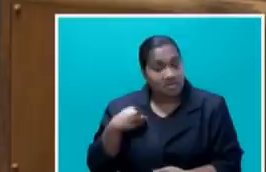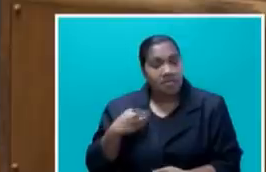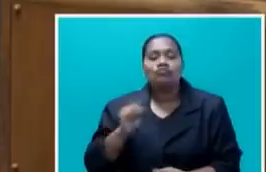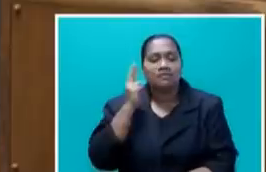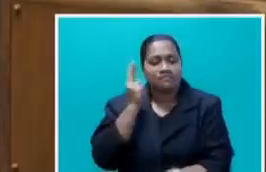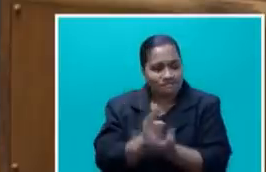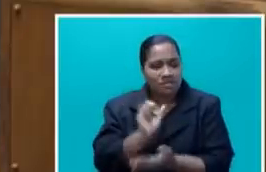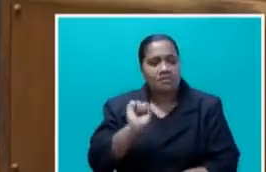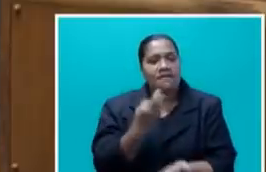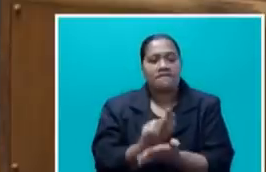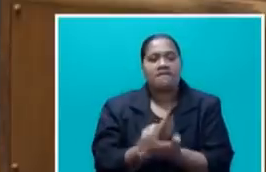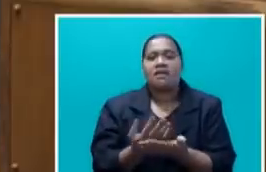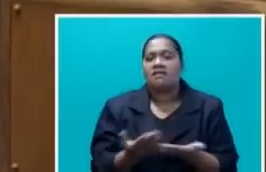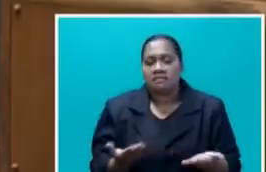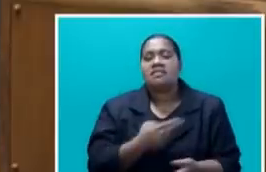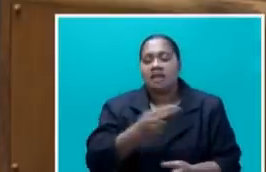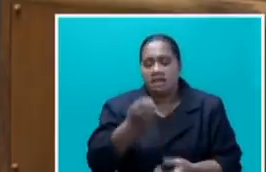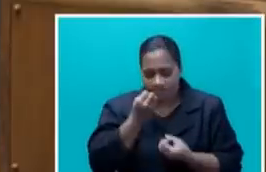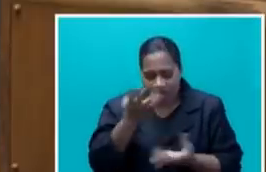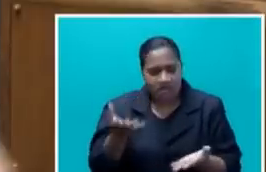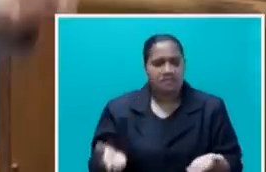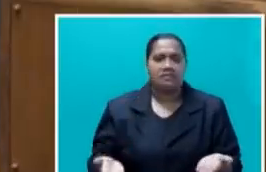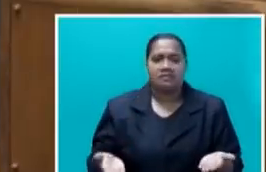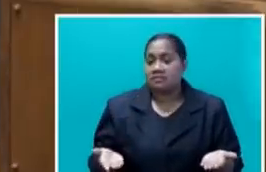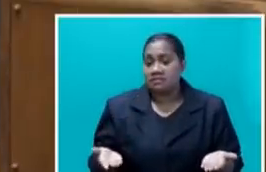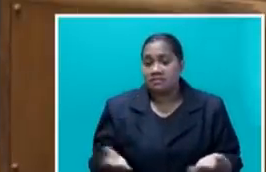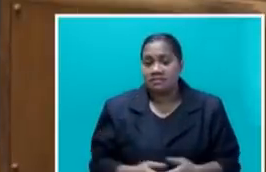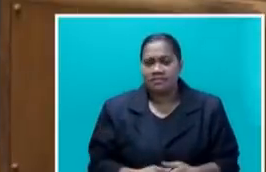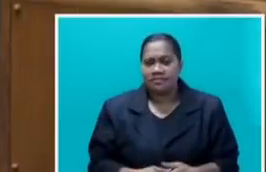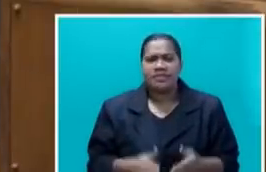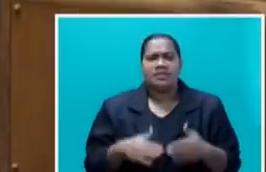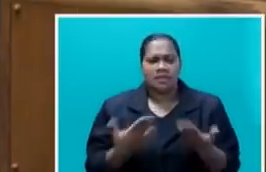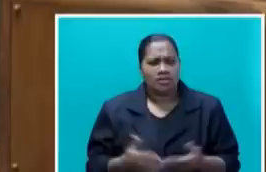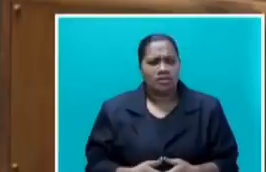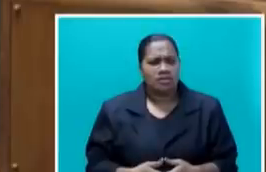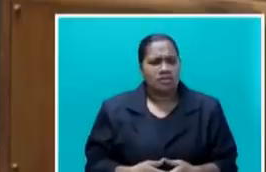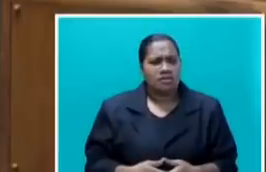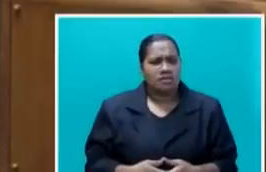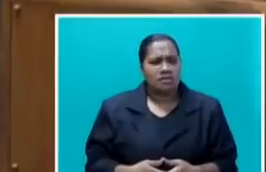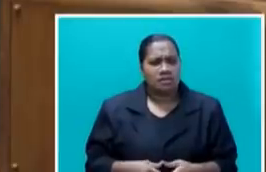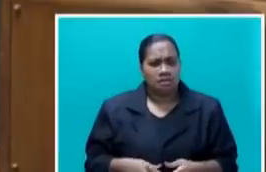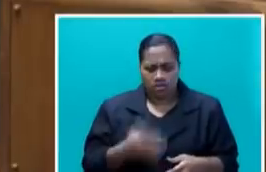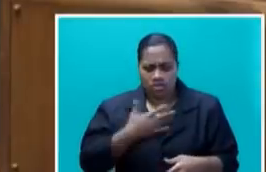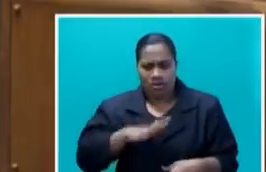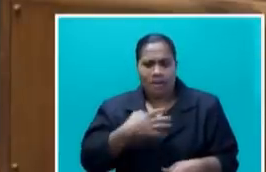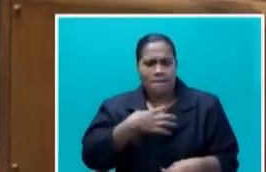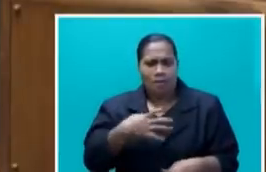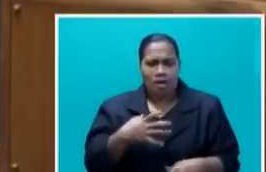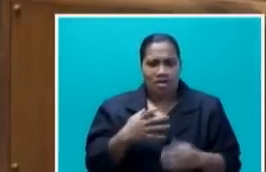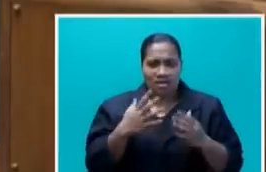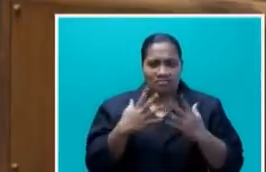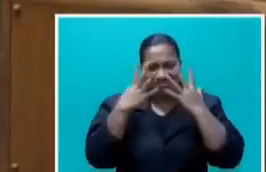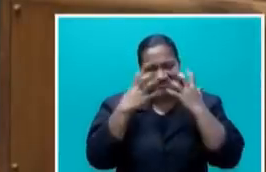real bus fare is and put it out. But maybe she's expecting a lot of emojis coming up when she